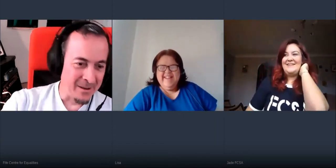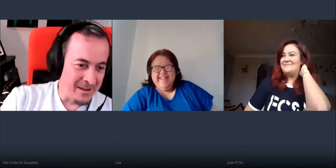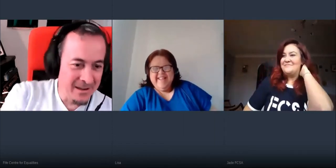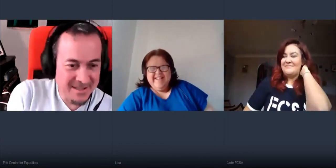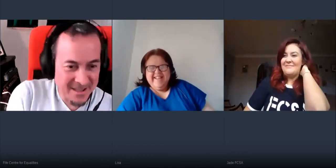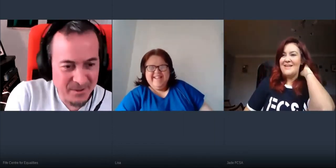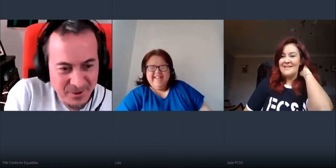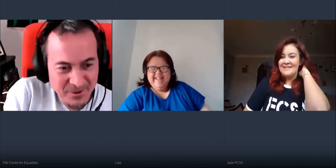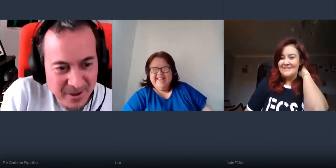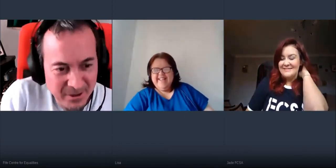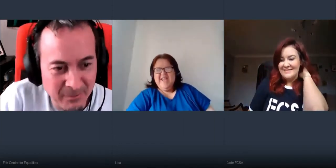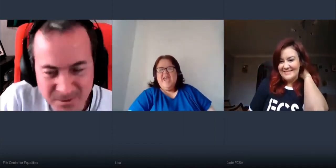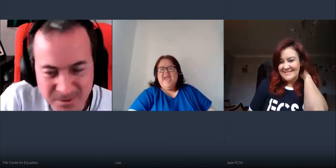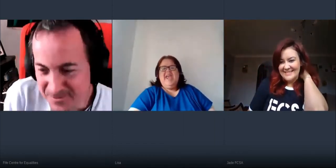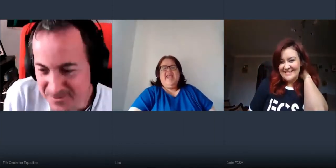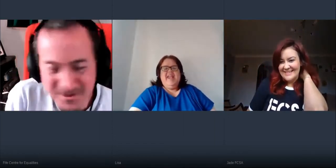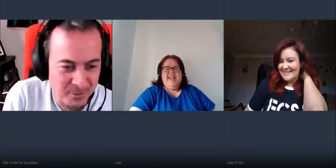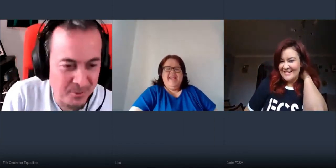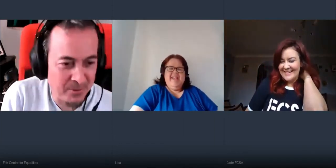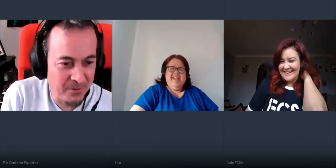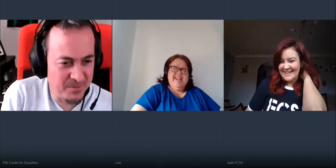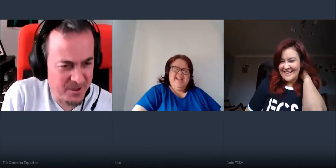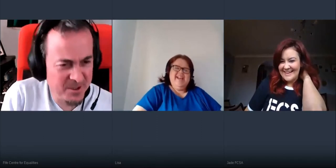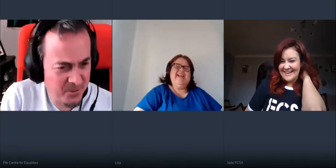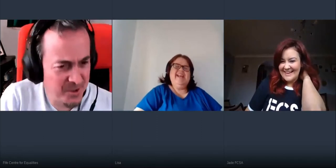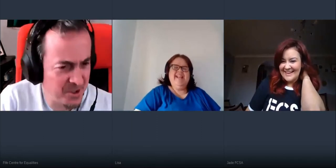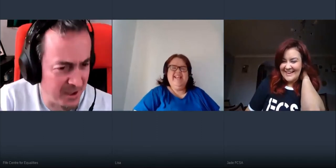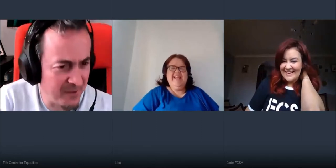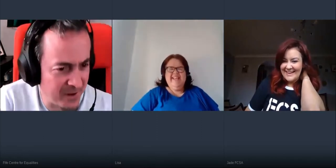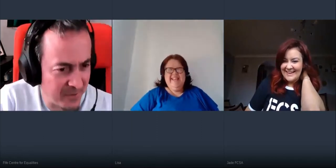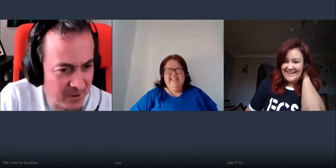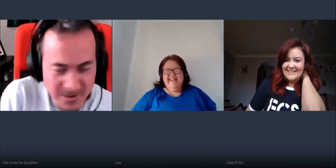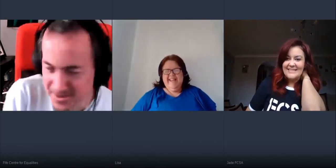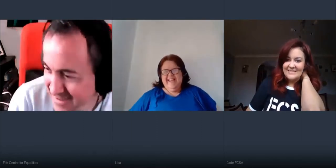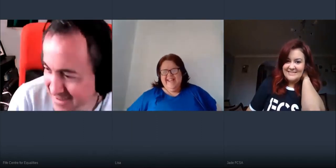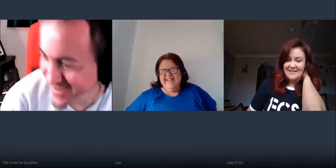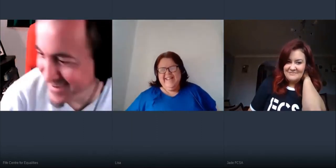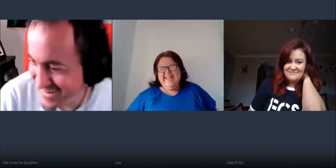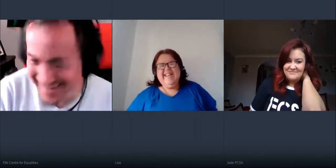this has been volunteering with us before starting to work with us but she's always checking five college